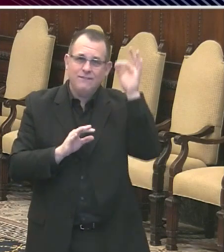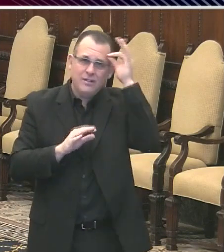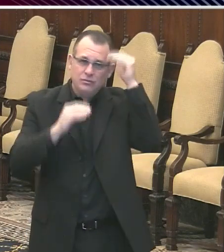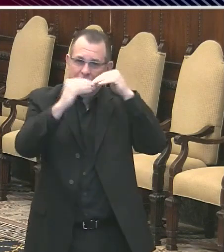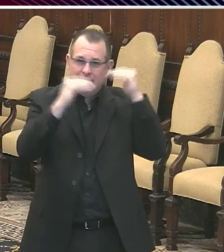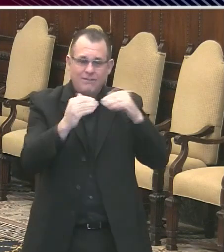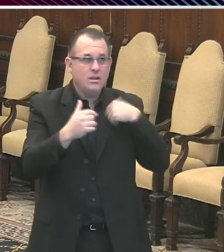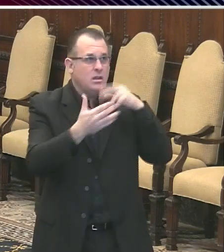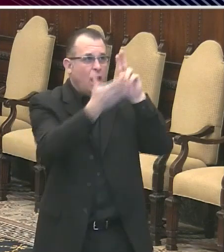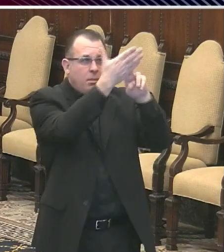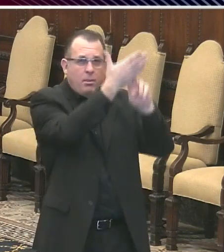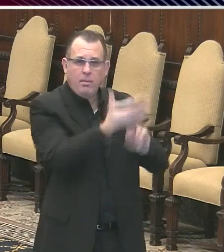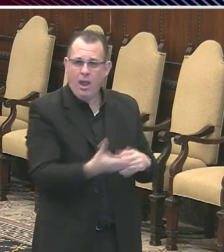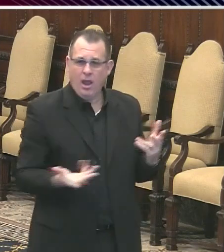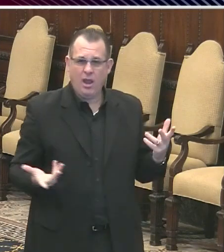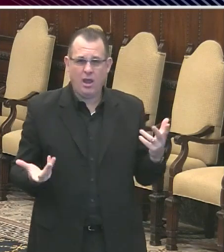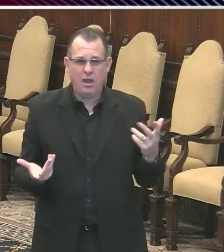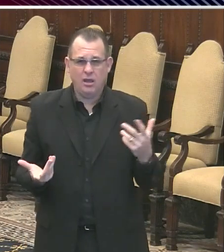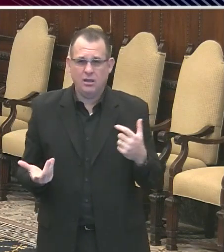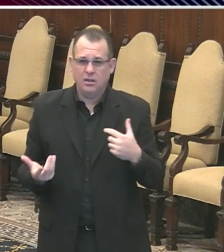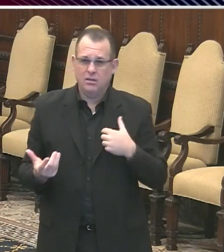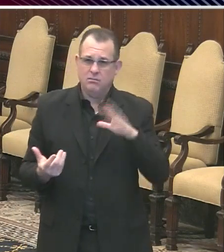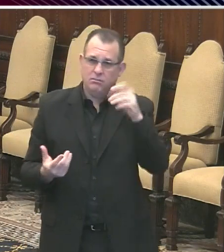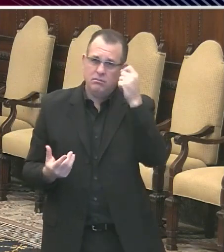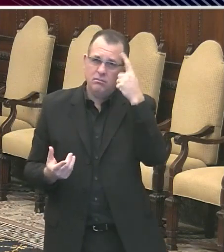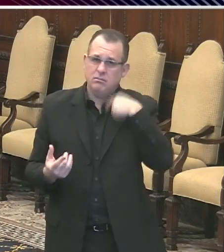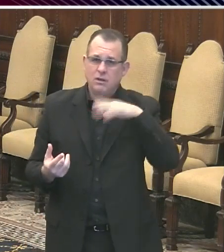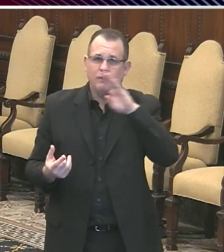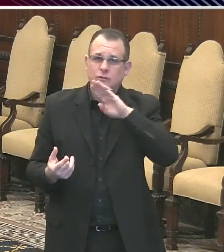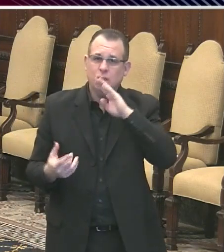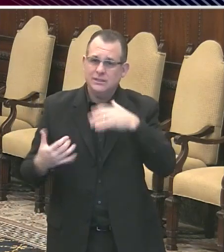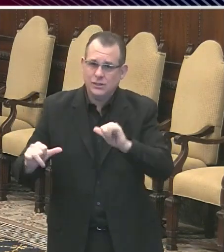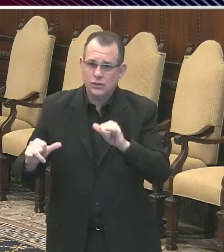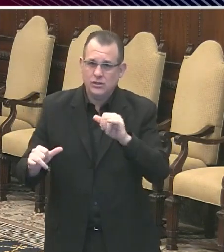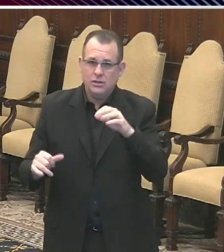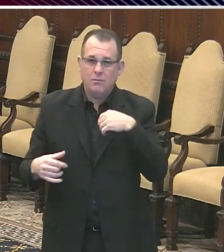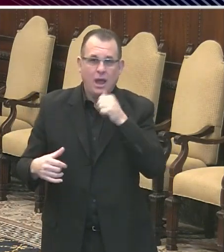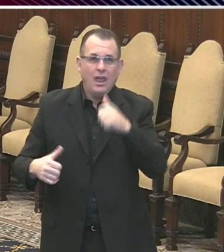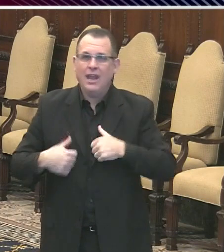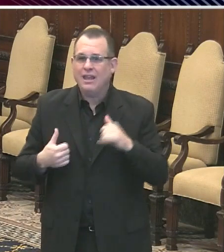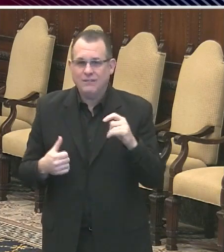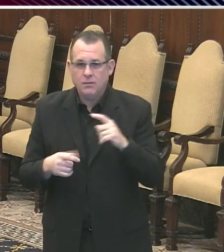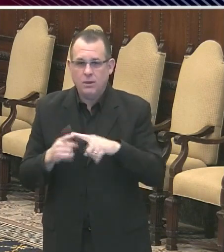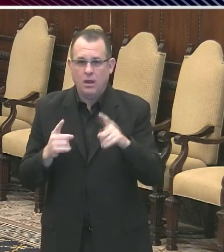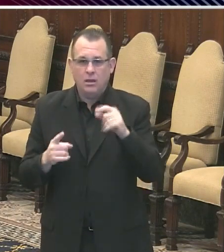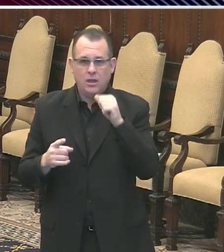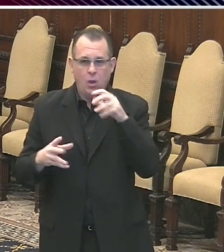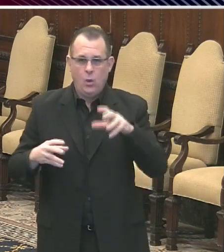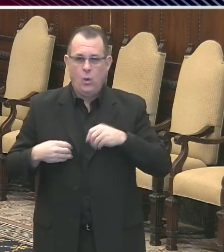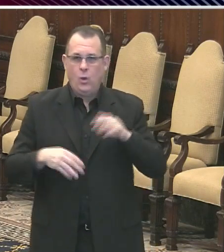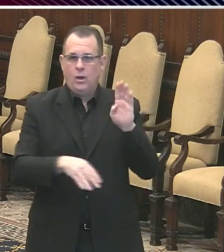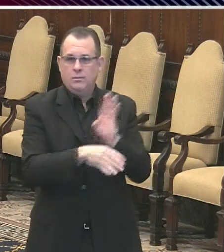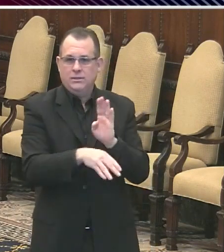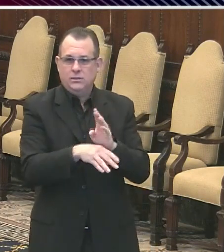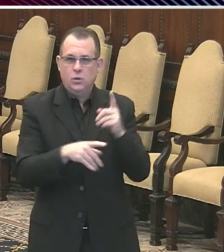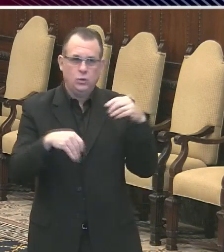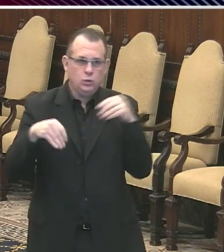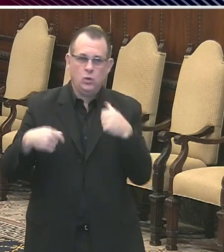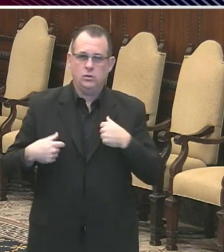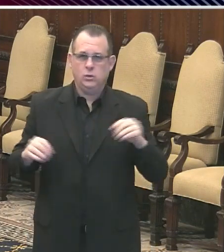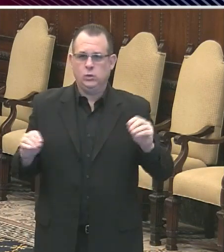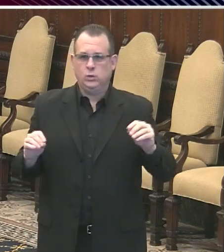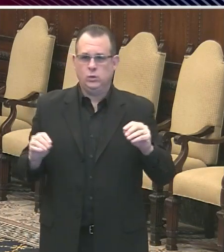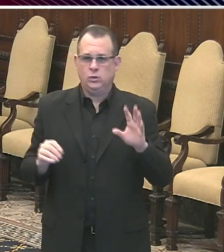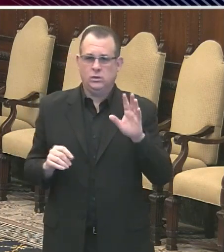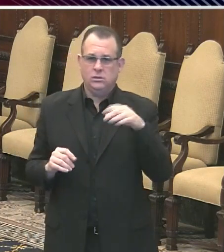I understand their frustration. I'm not, you know, exactly living it because I'm not running a retail business or a restaurant. But the bottom line